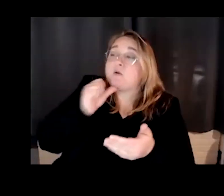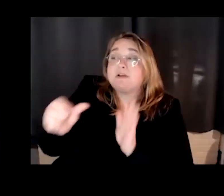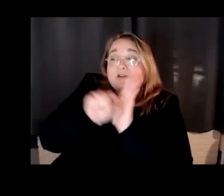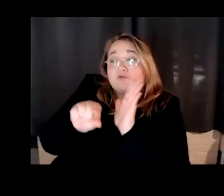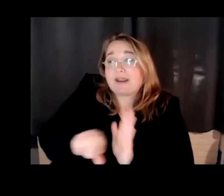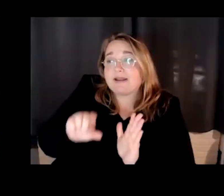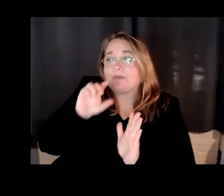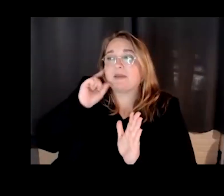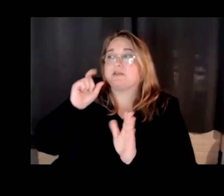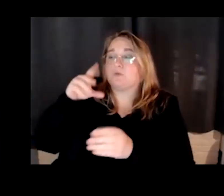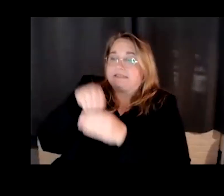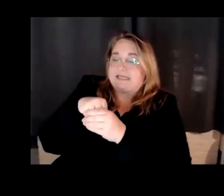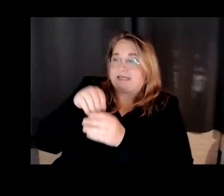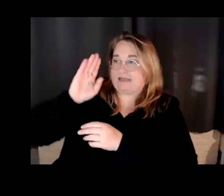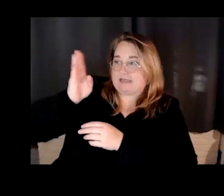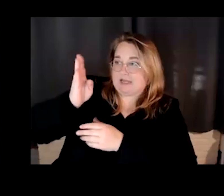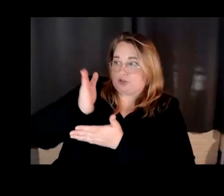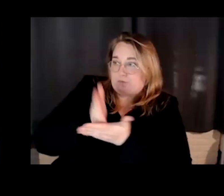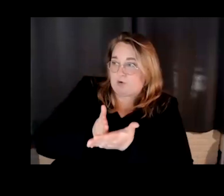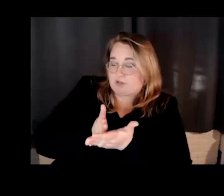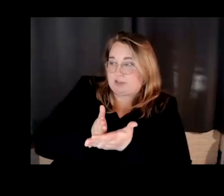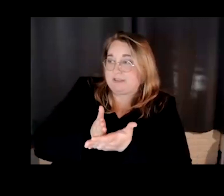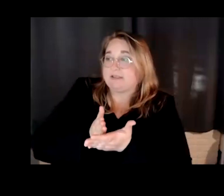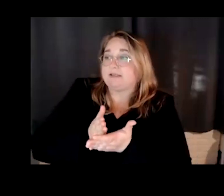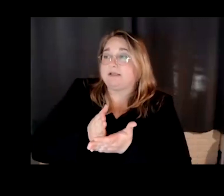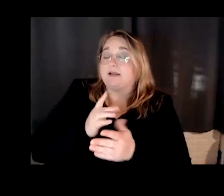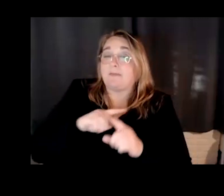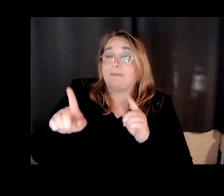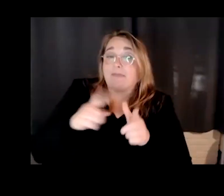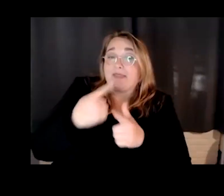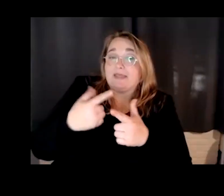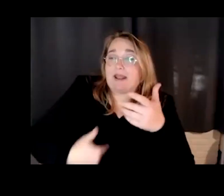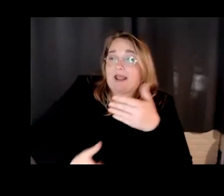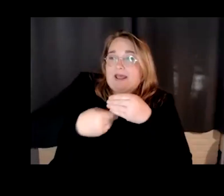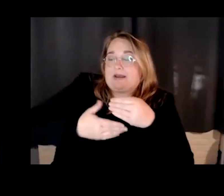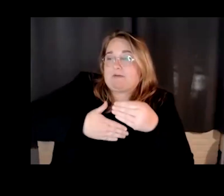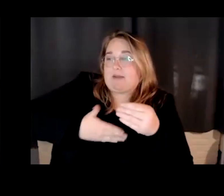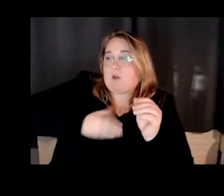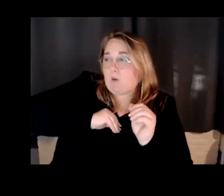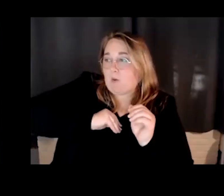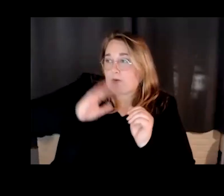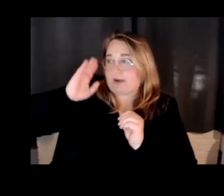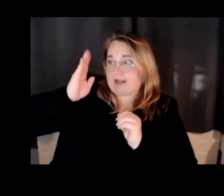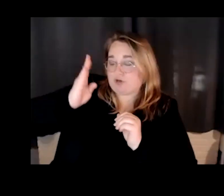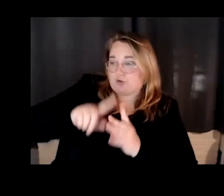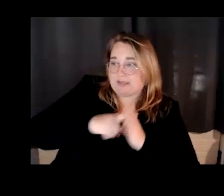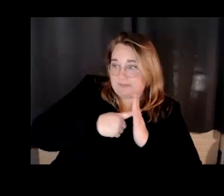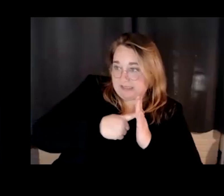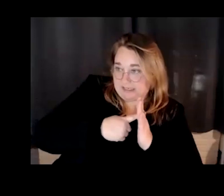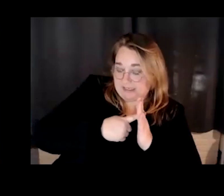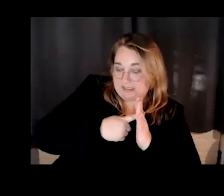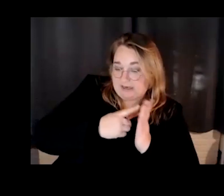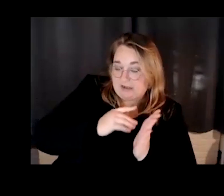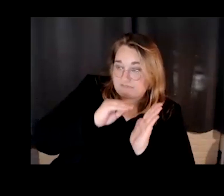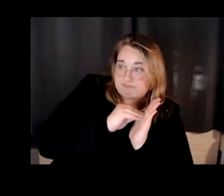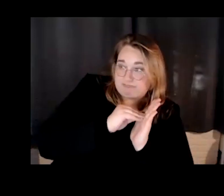within the lecture book art portion, but then I added my own lecture kind of in at the beginning and I